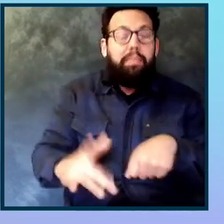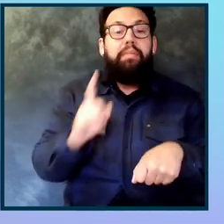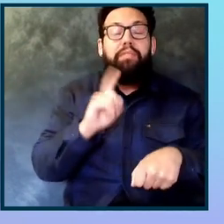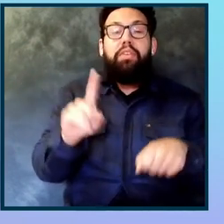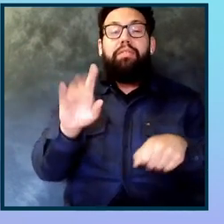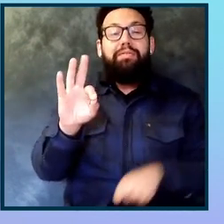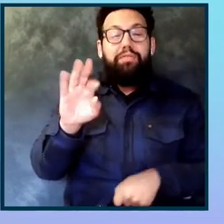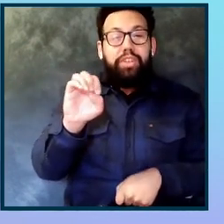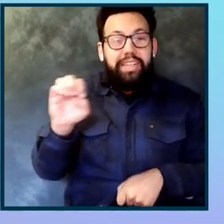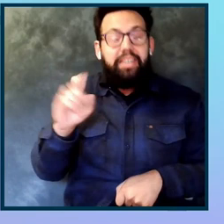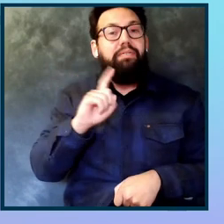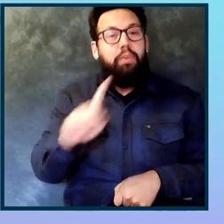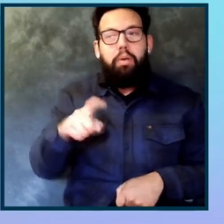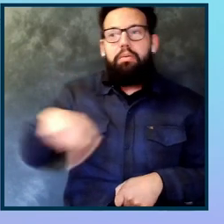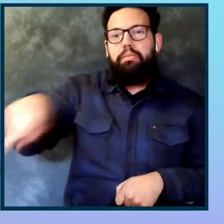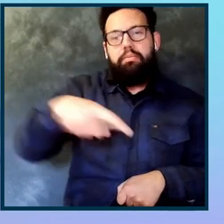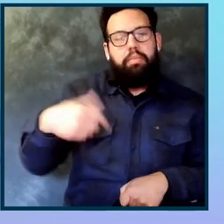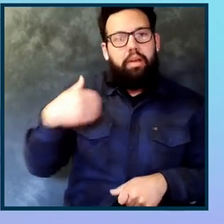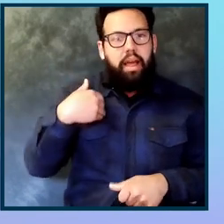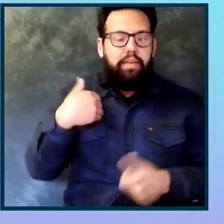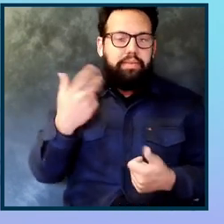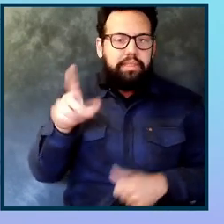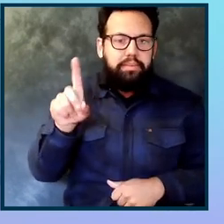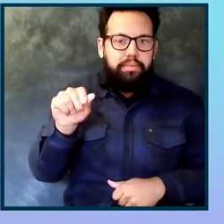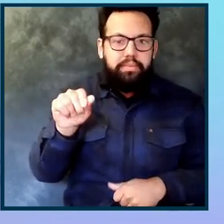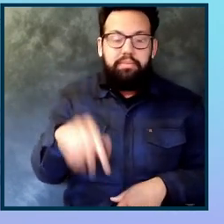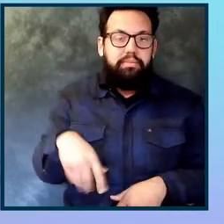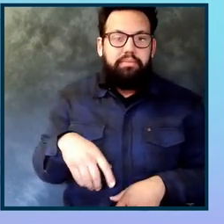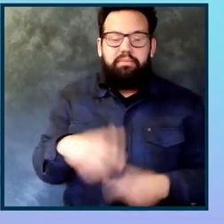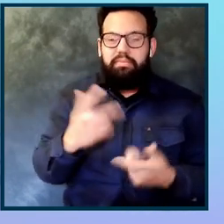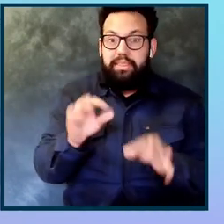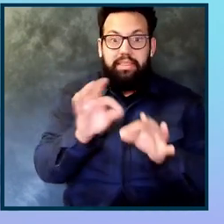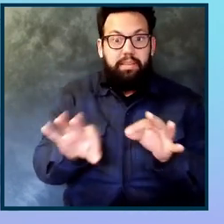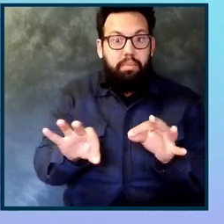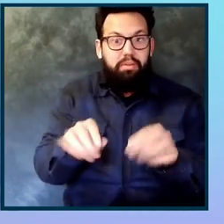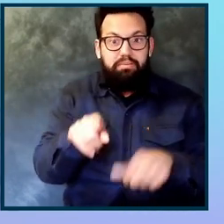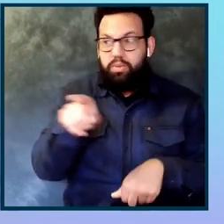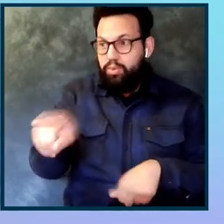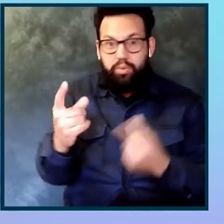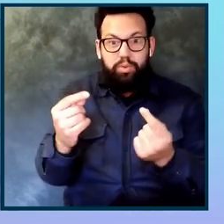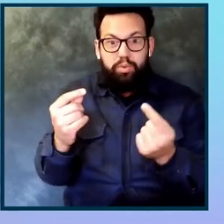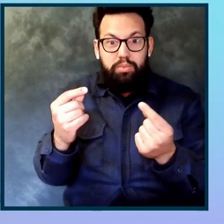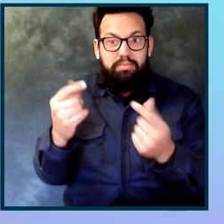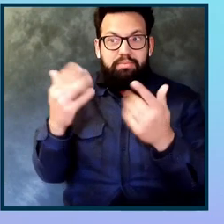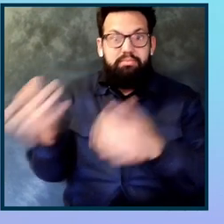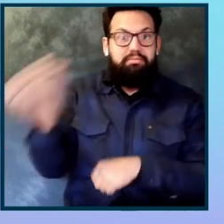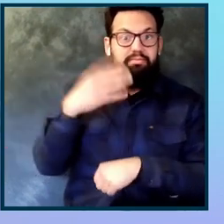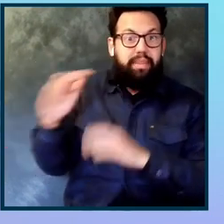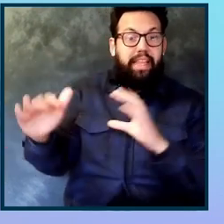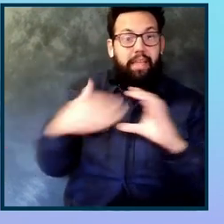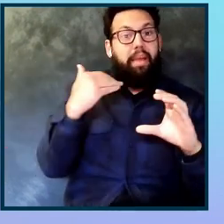disabilities. All you have to do is come in, I think, send an email and DQ University, also